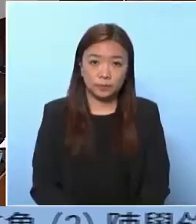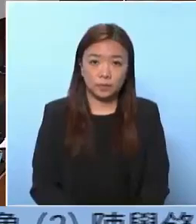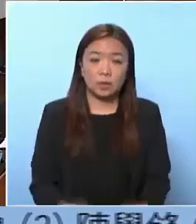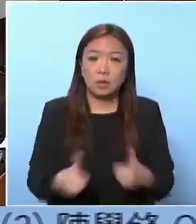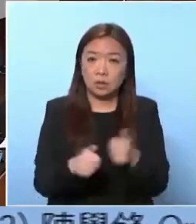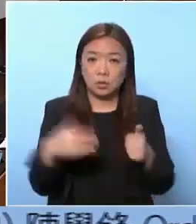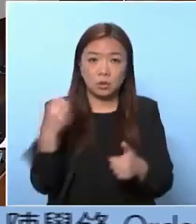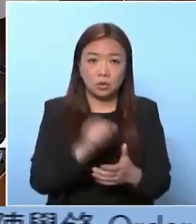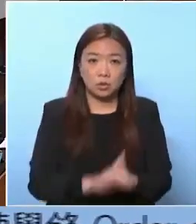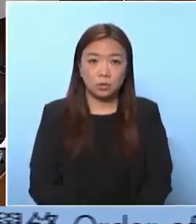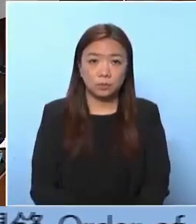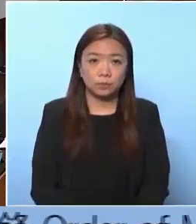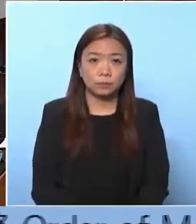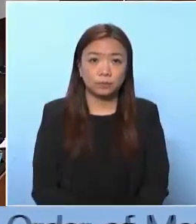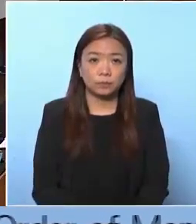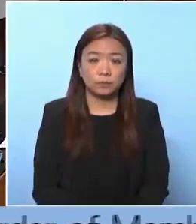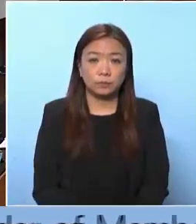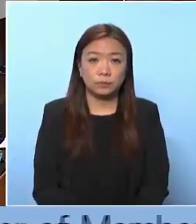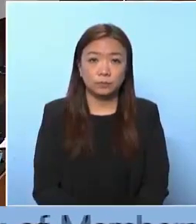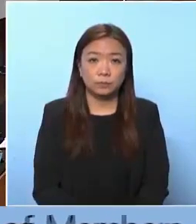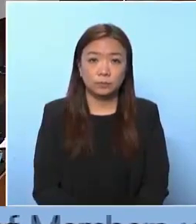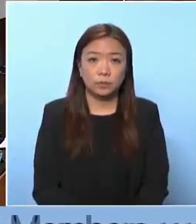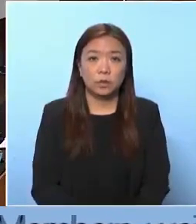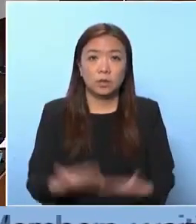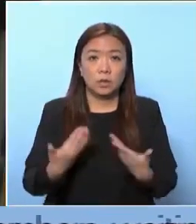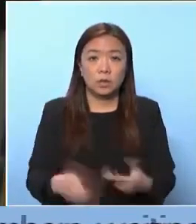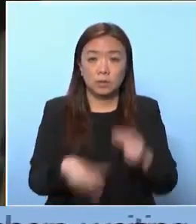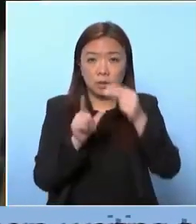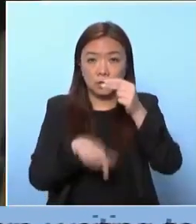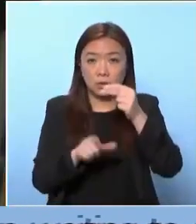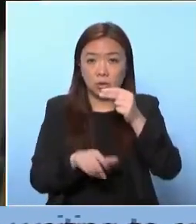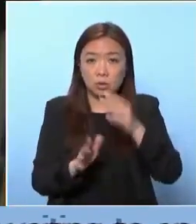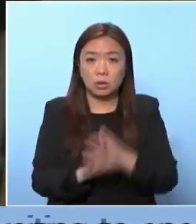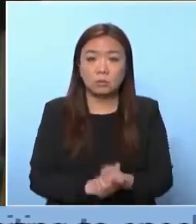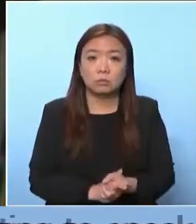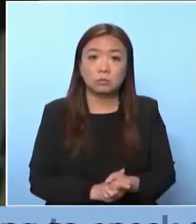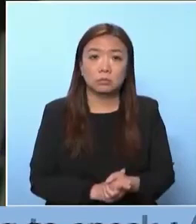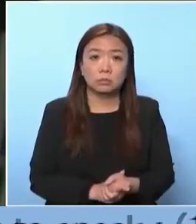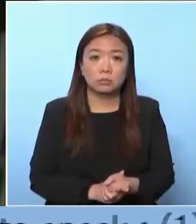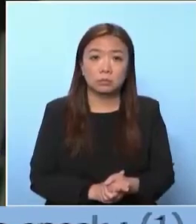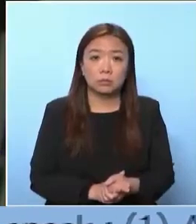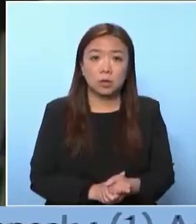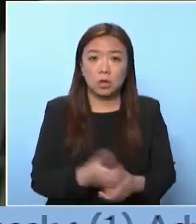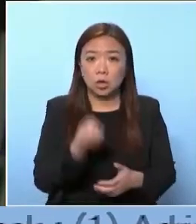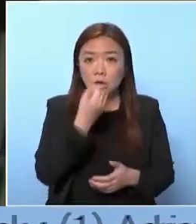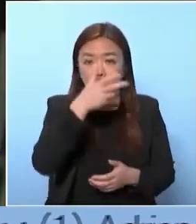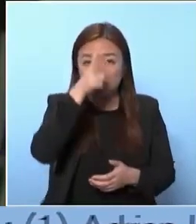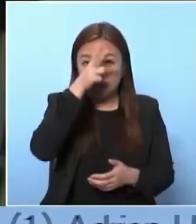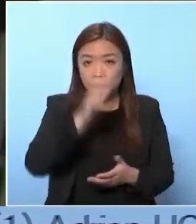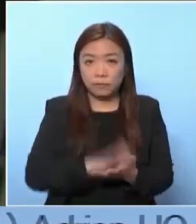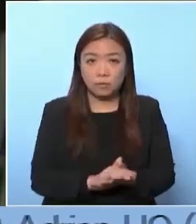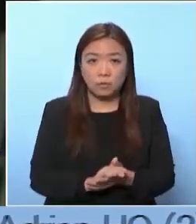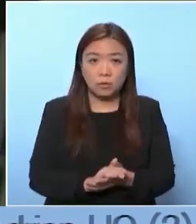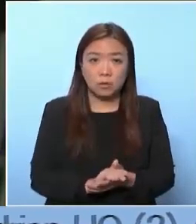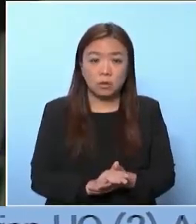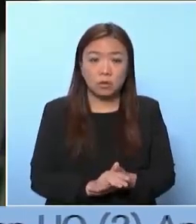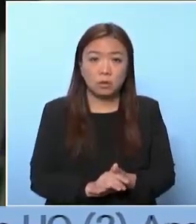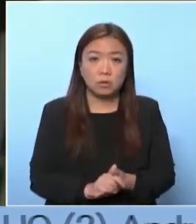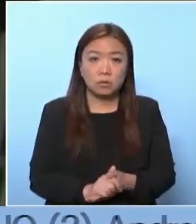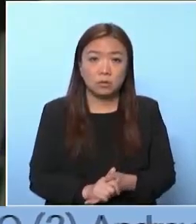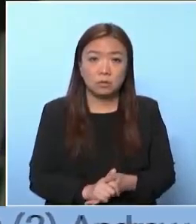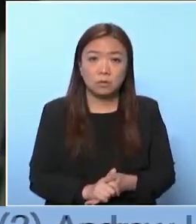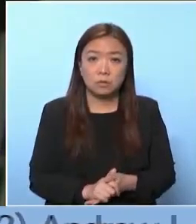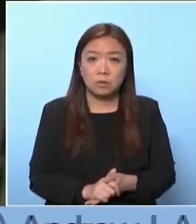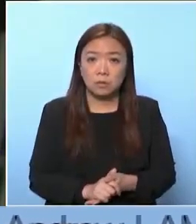Thank you, President. In late January of this year, the Hong Kong SAR government initiated a public consultation to legislate Article